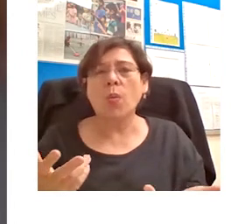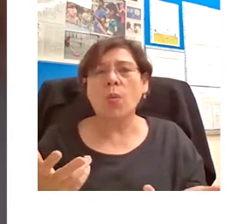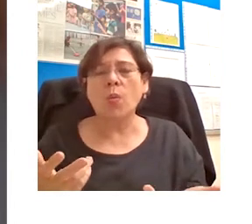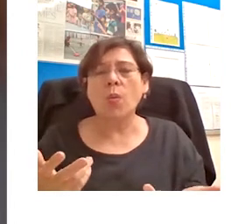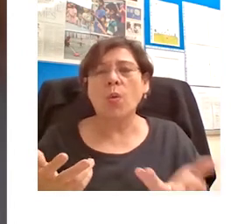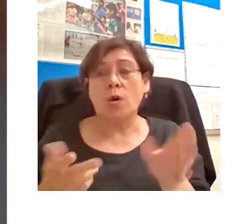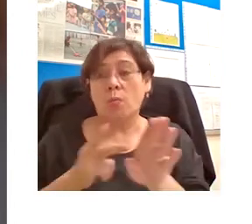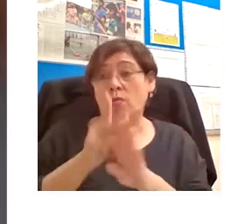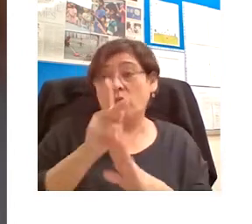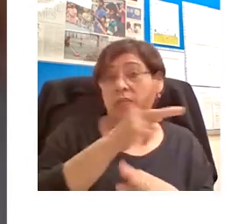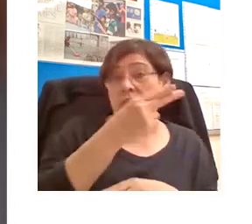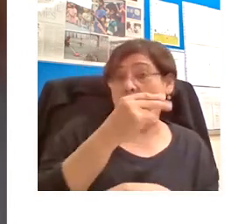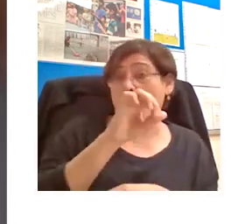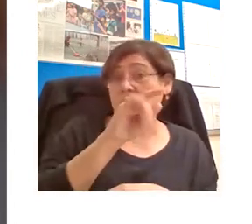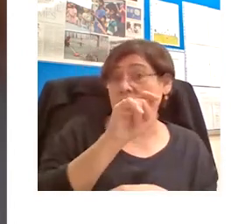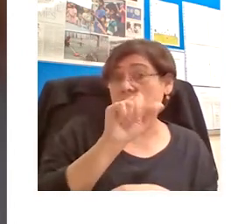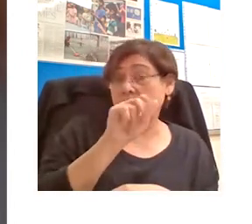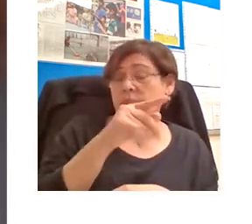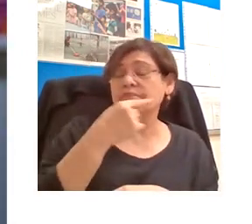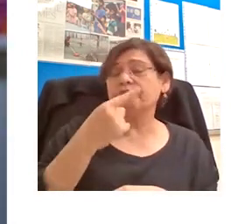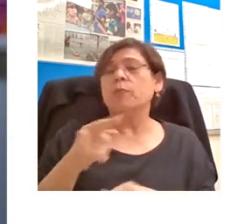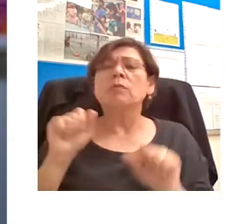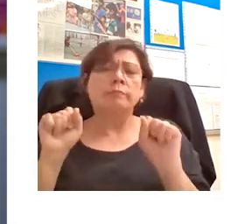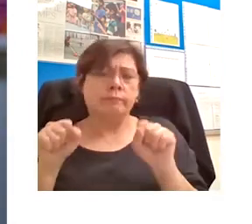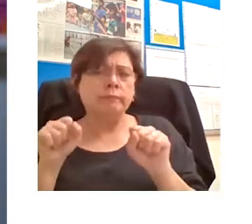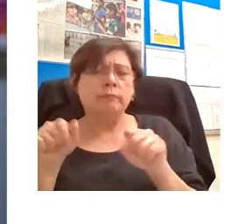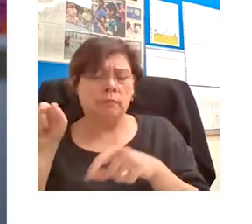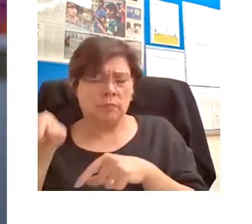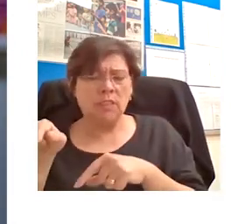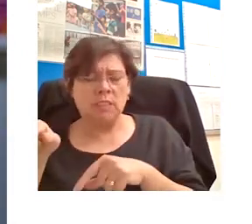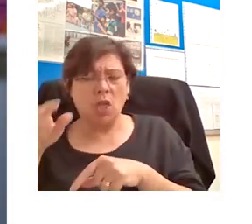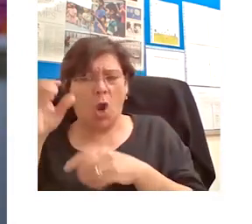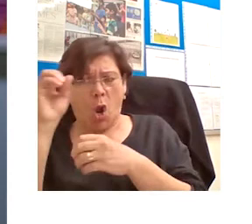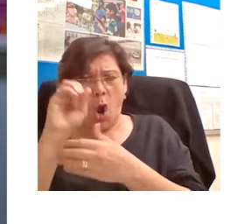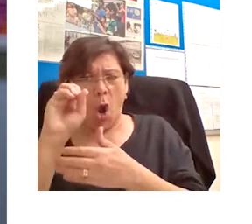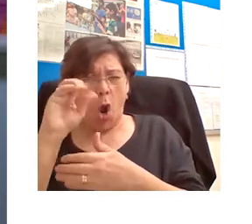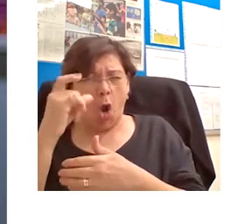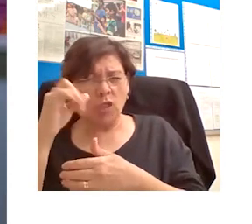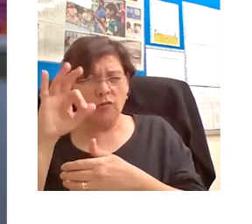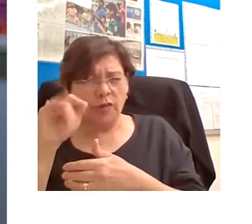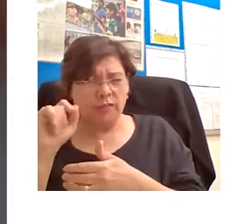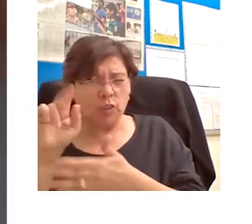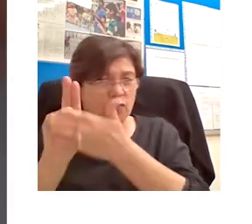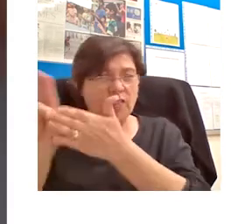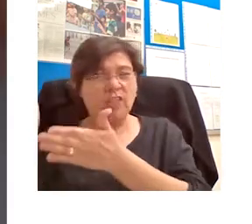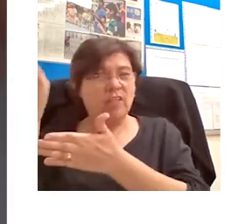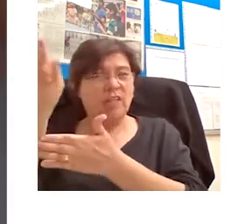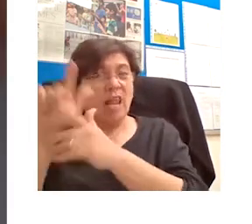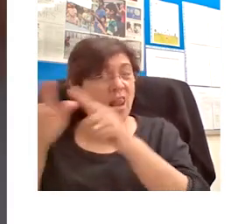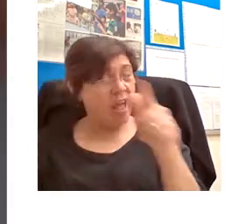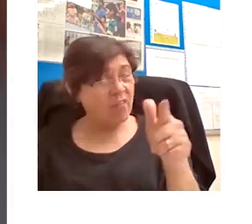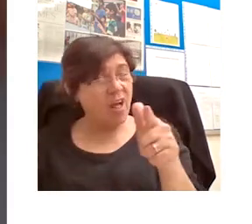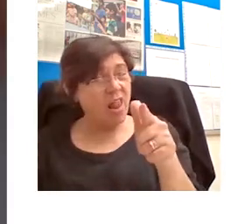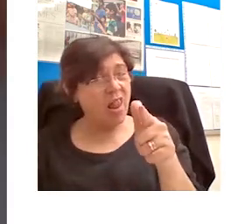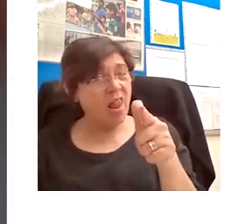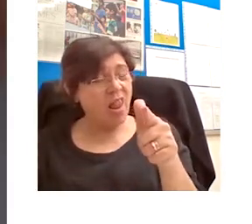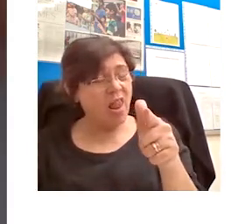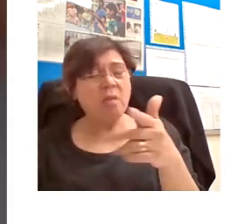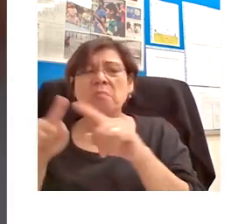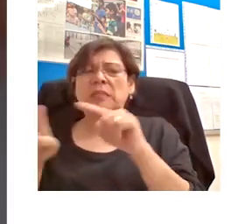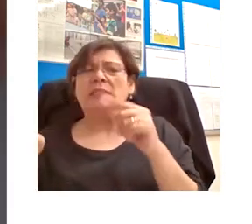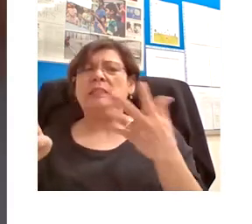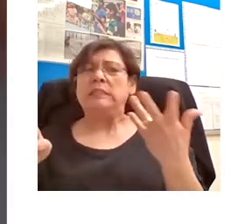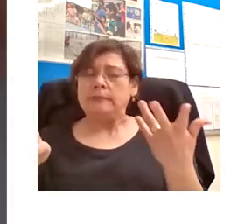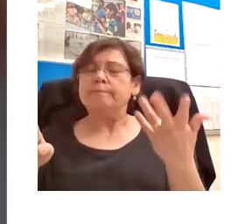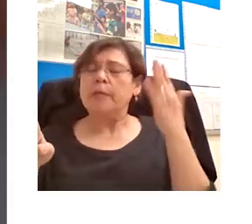project which has been sort of born and bred at the university level, but the more questions like this we feel, the